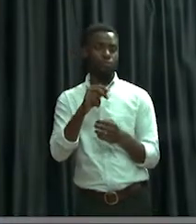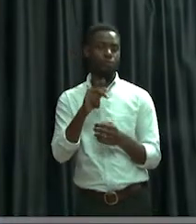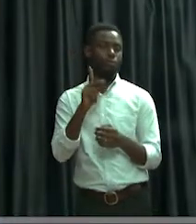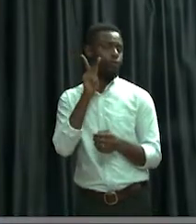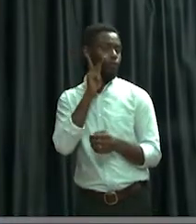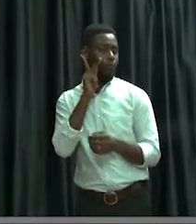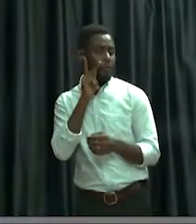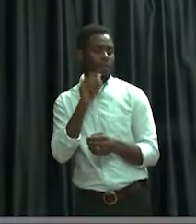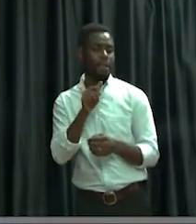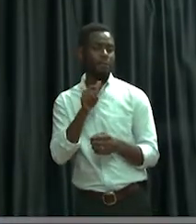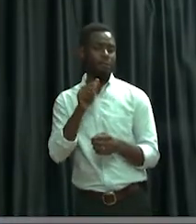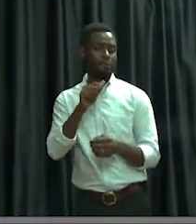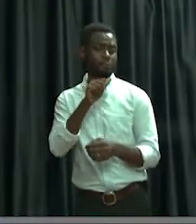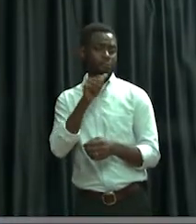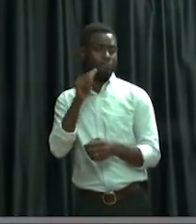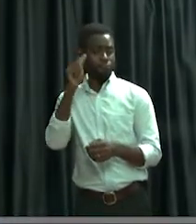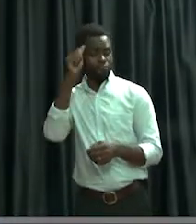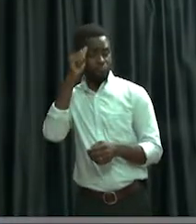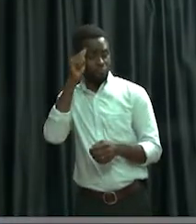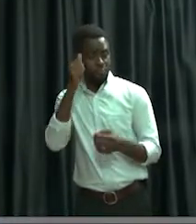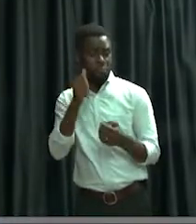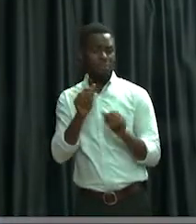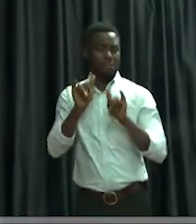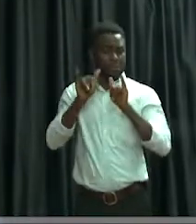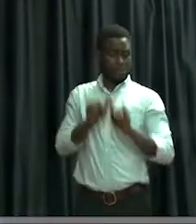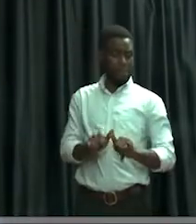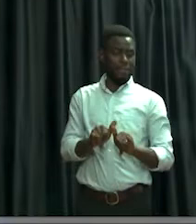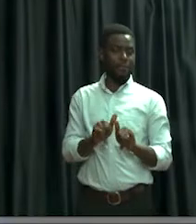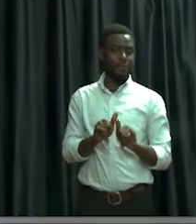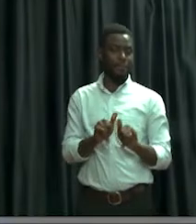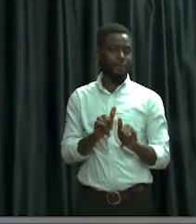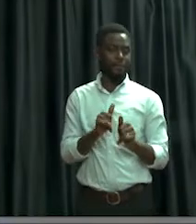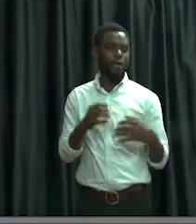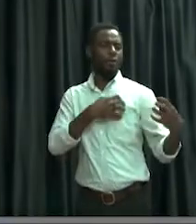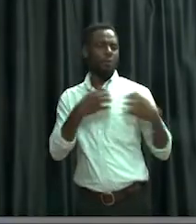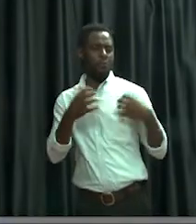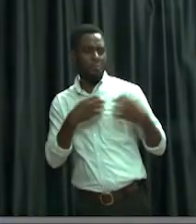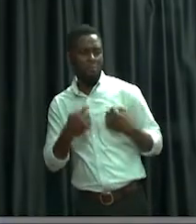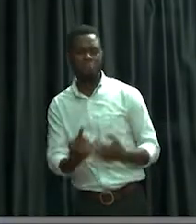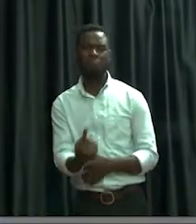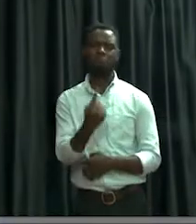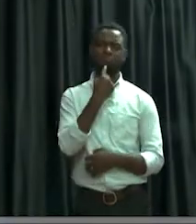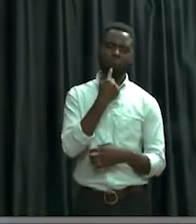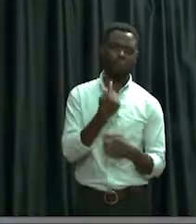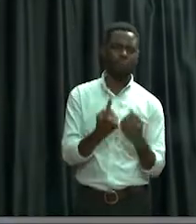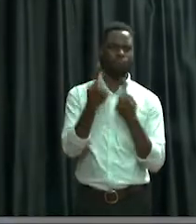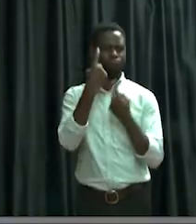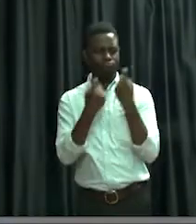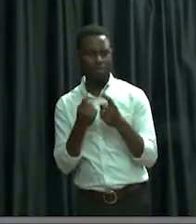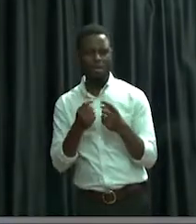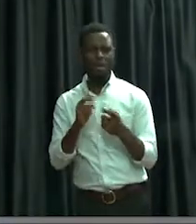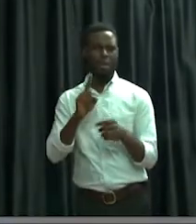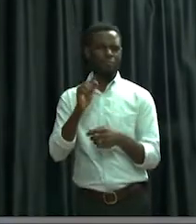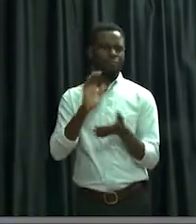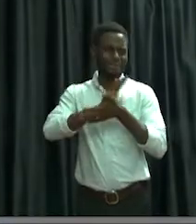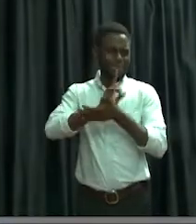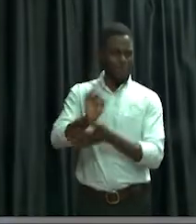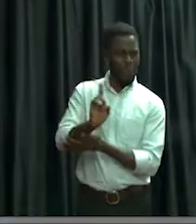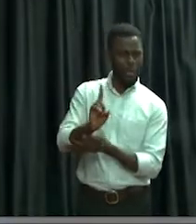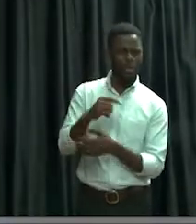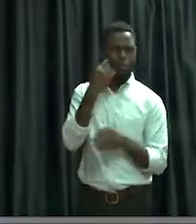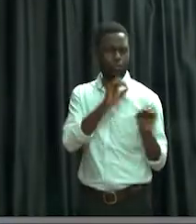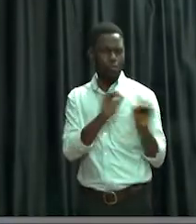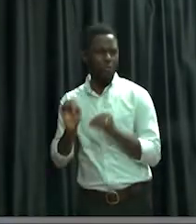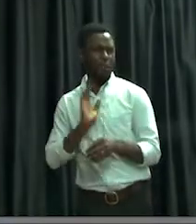stayed behind, complained. They were disappointed. They kept asking, where is our cheese?